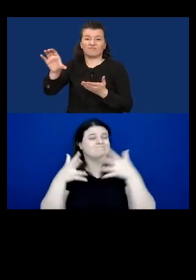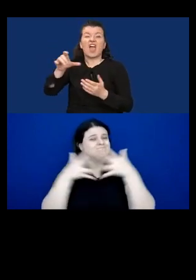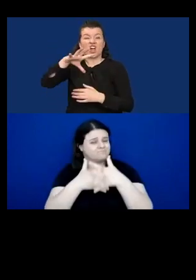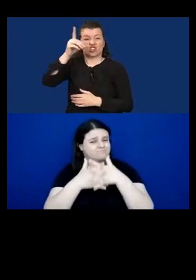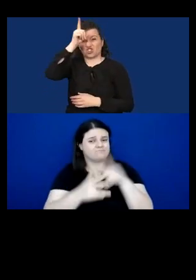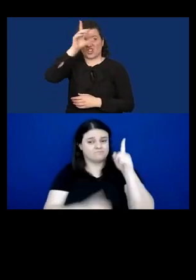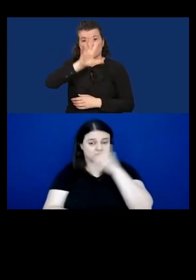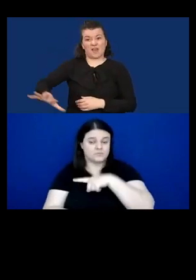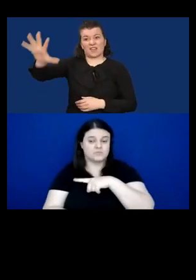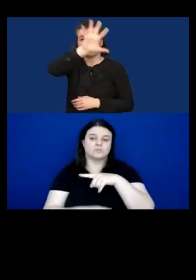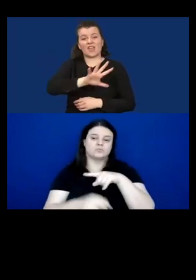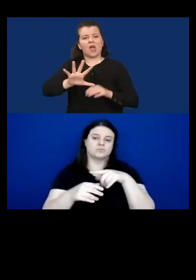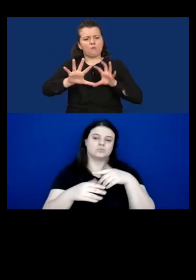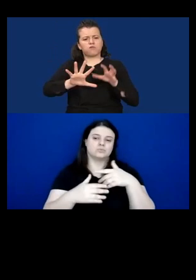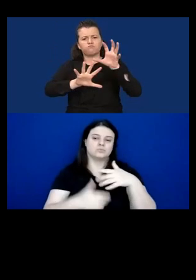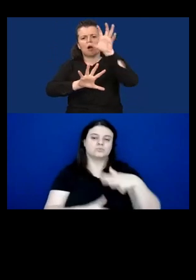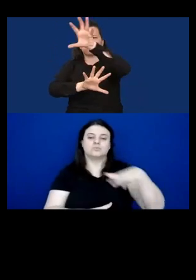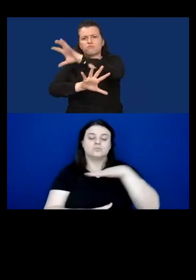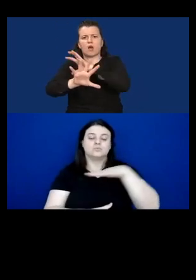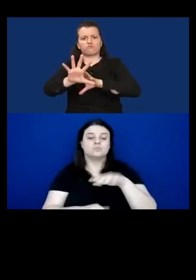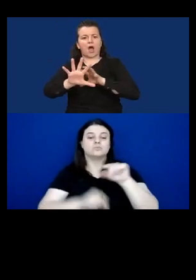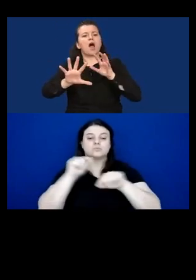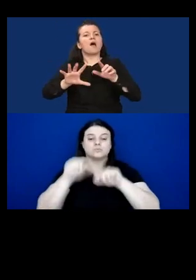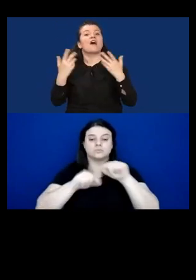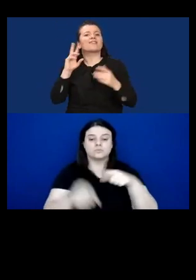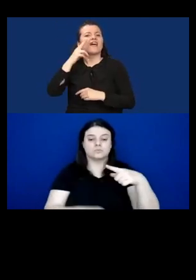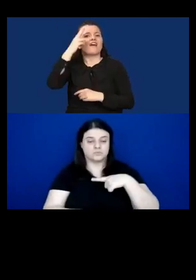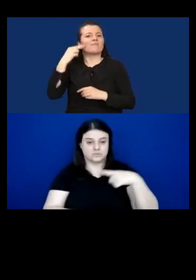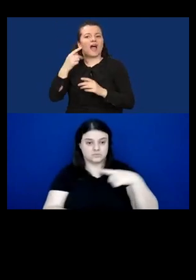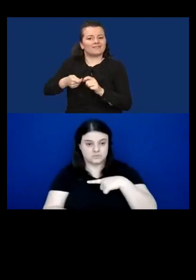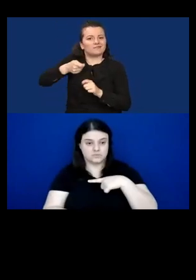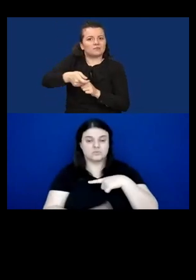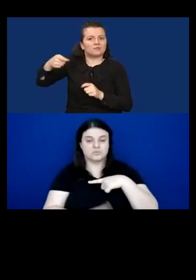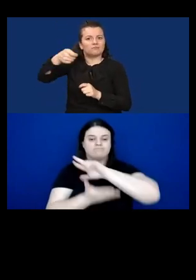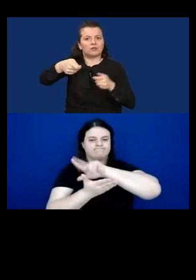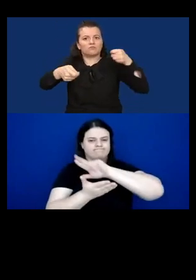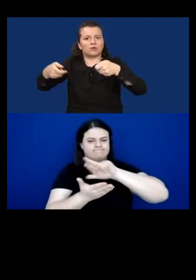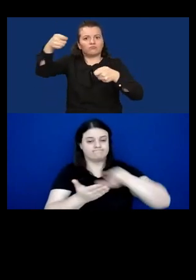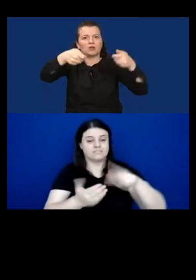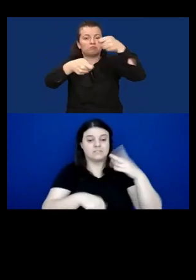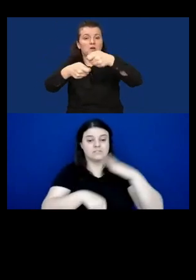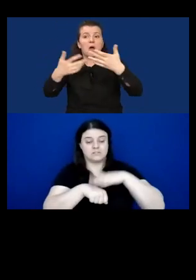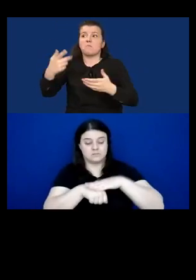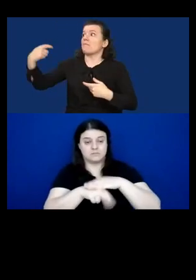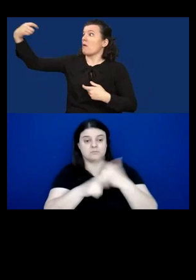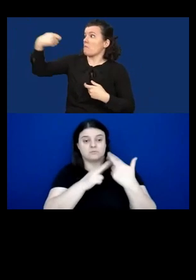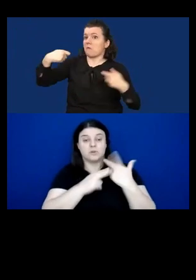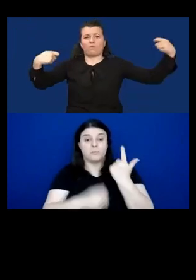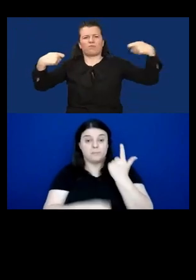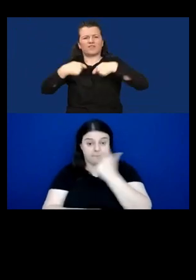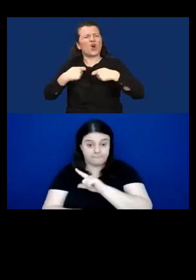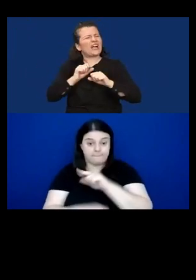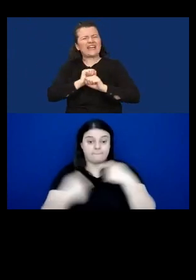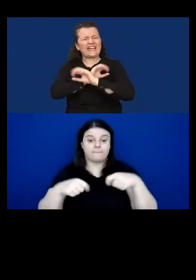complex and overlapping system, and there is a lack of clarity regarding responsibilities. Therefore,